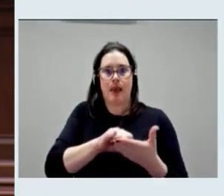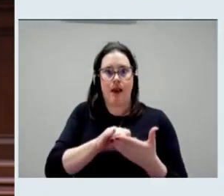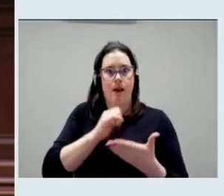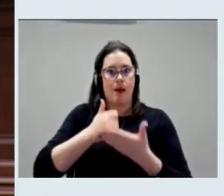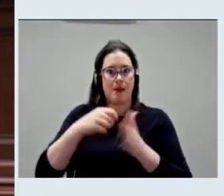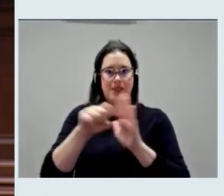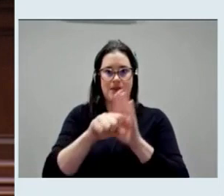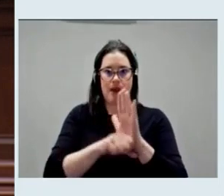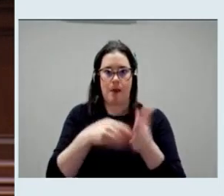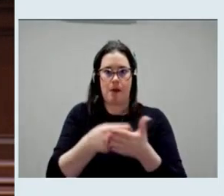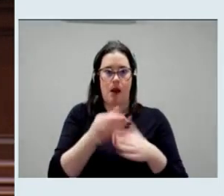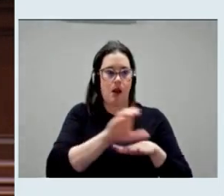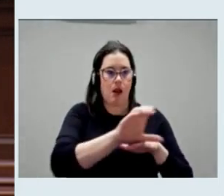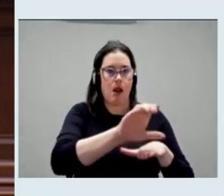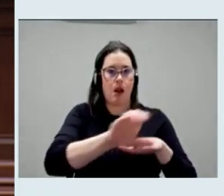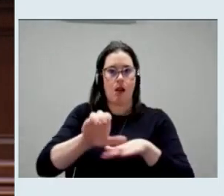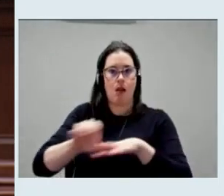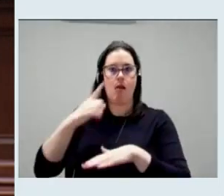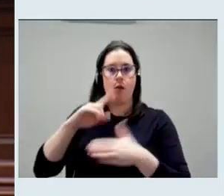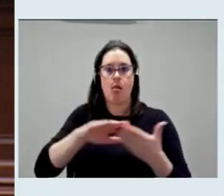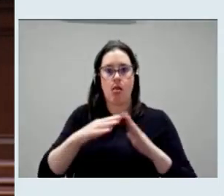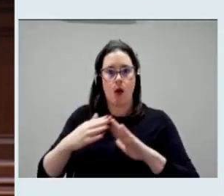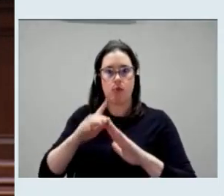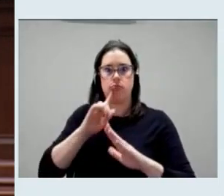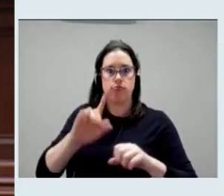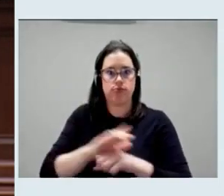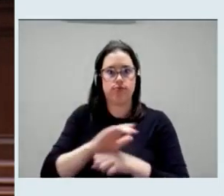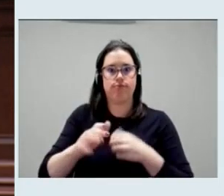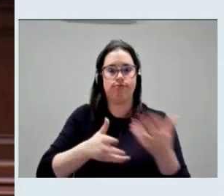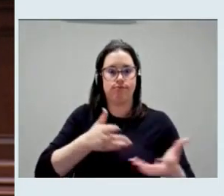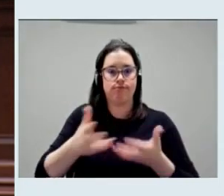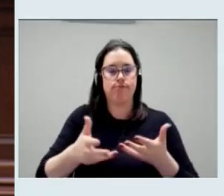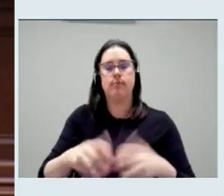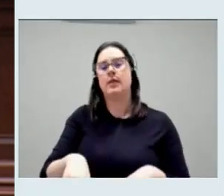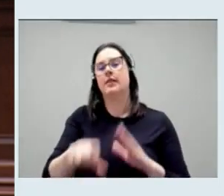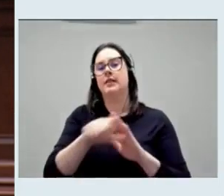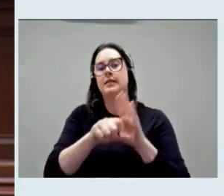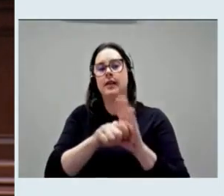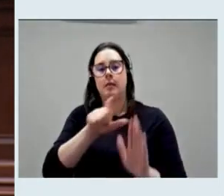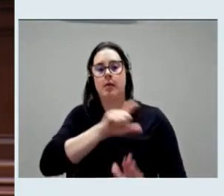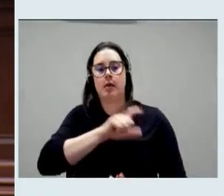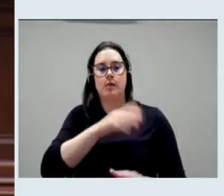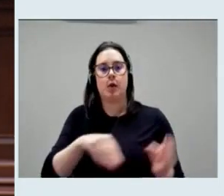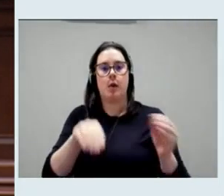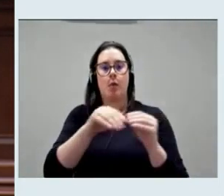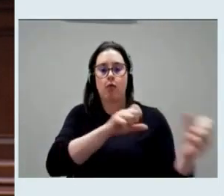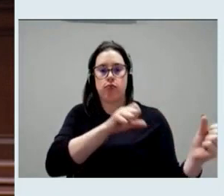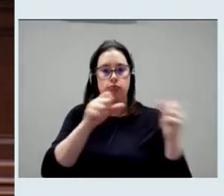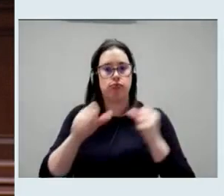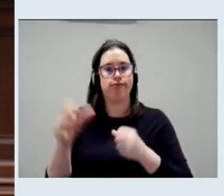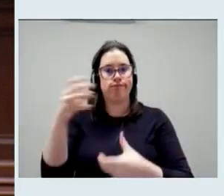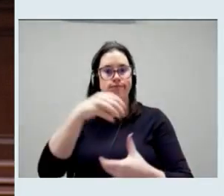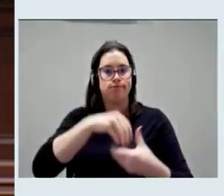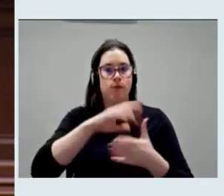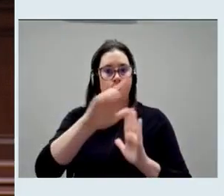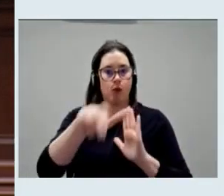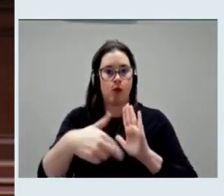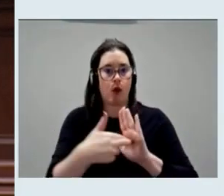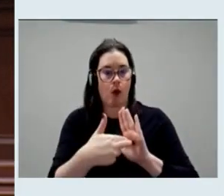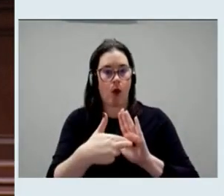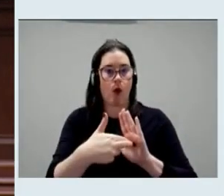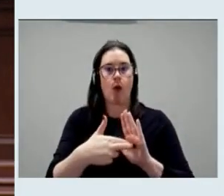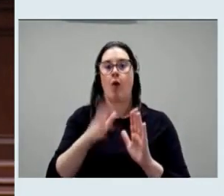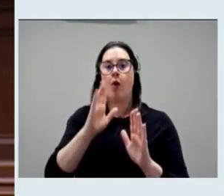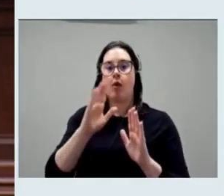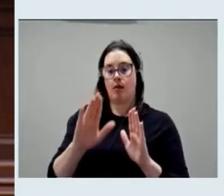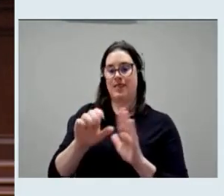I've also directed our state police to play a more direct role as they started last year. But there's more they can do. We're going to increase the ranks of our state